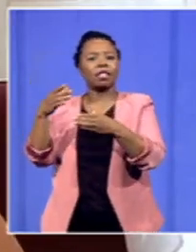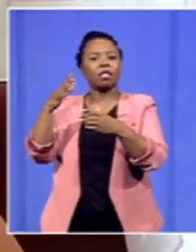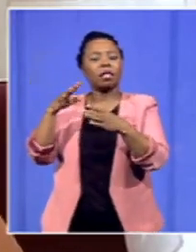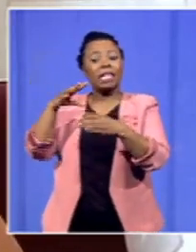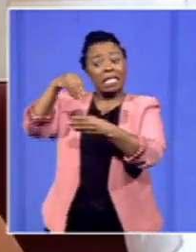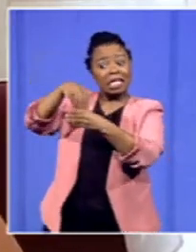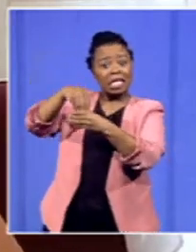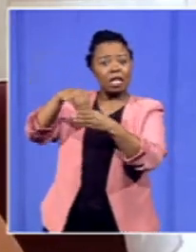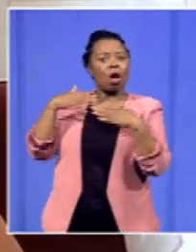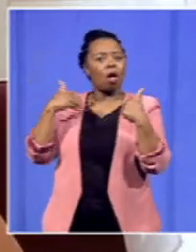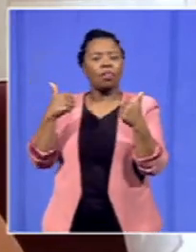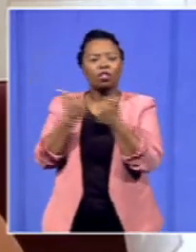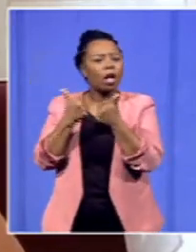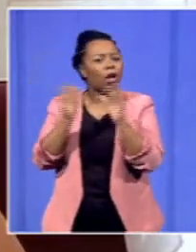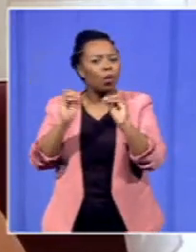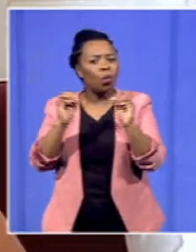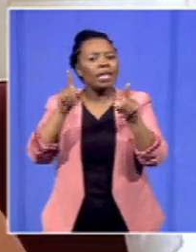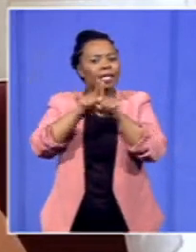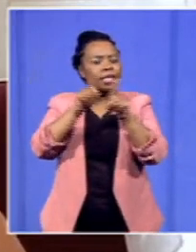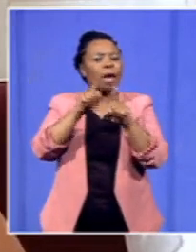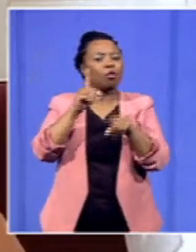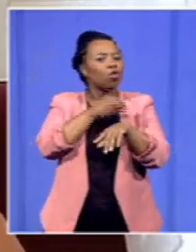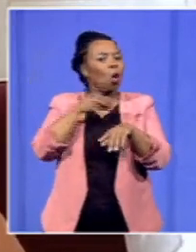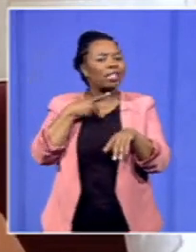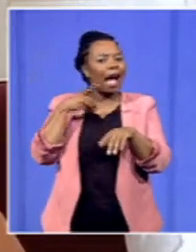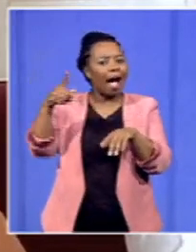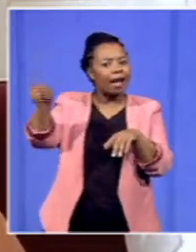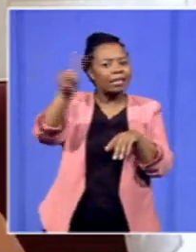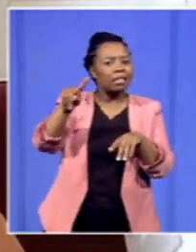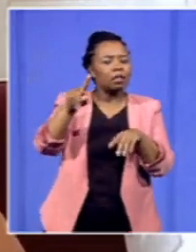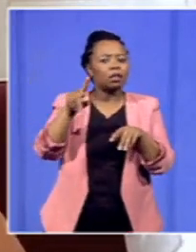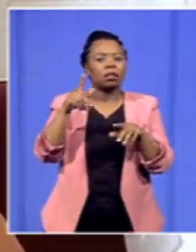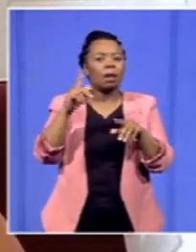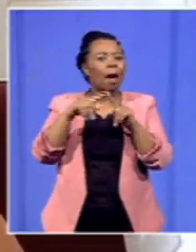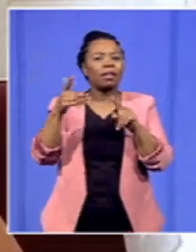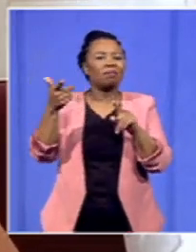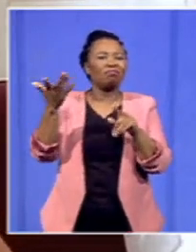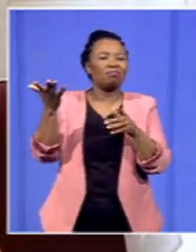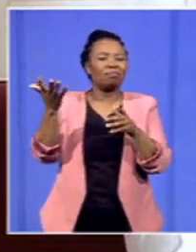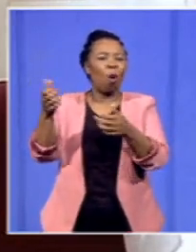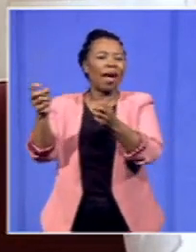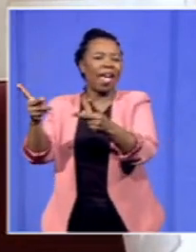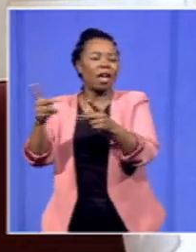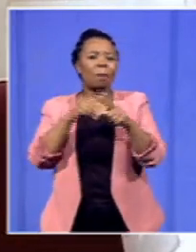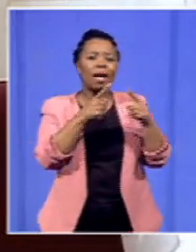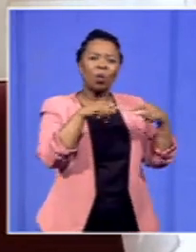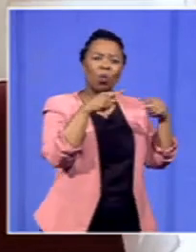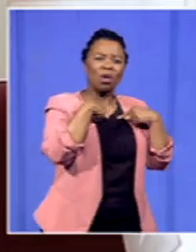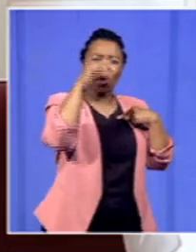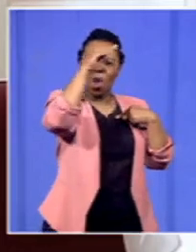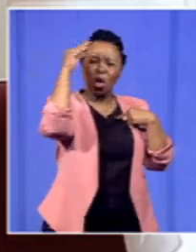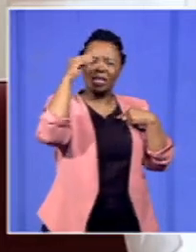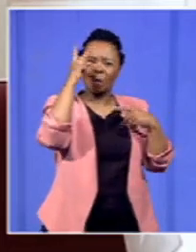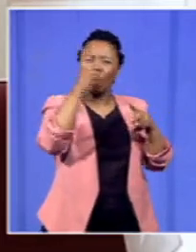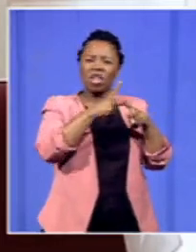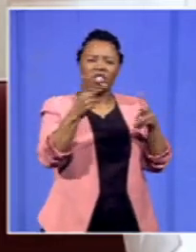that we're beginning to experience them with doctors but not so much as in nursing so that tells you that the nursing profession is